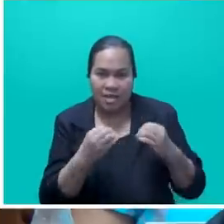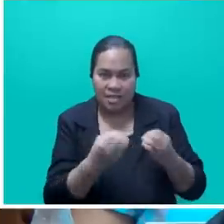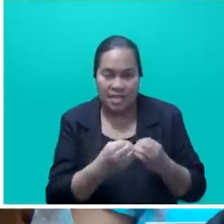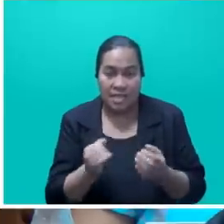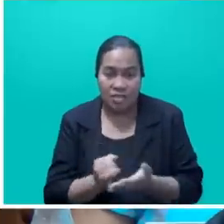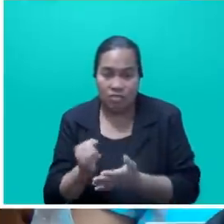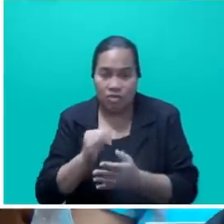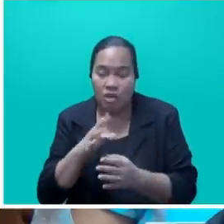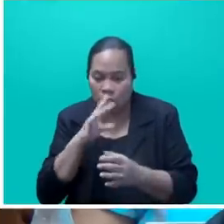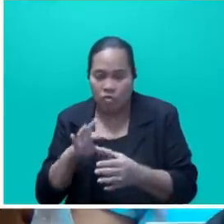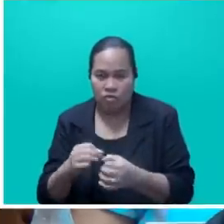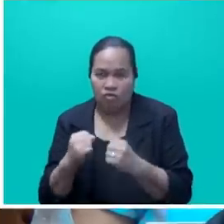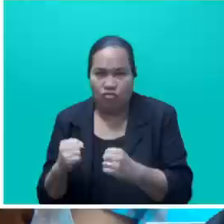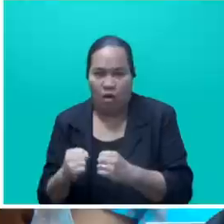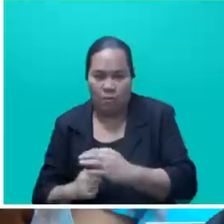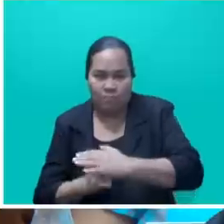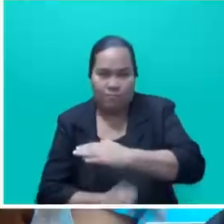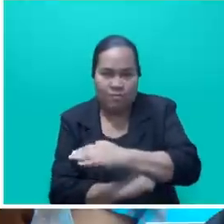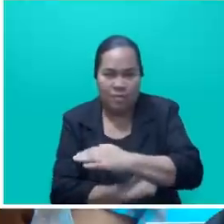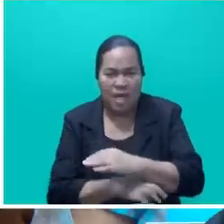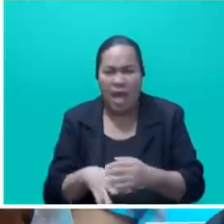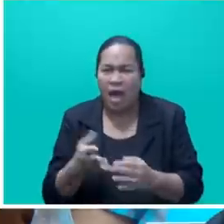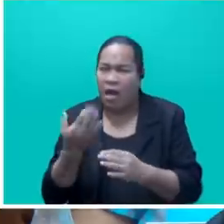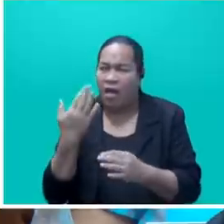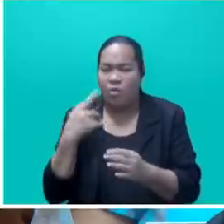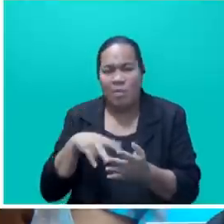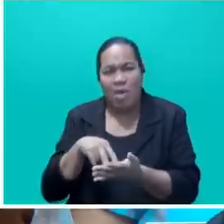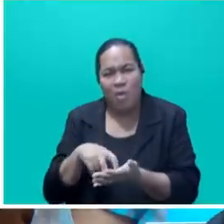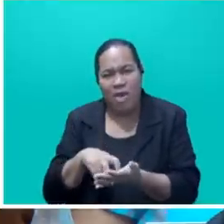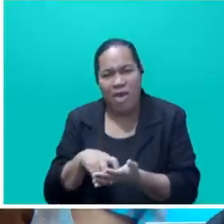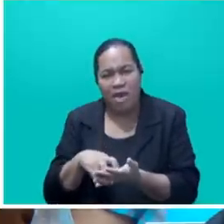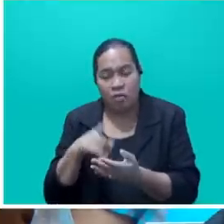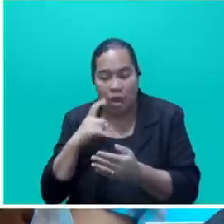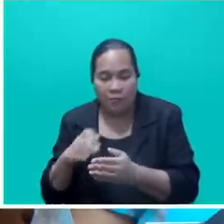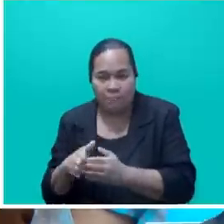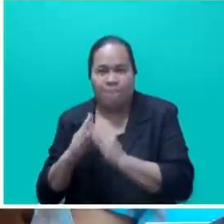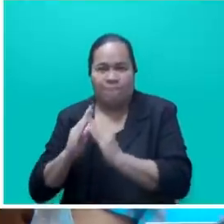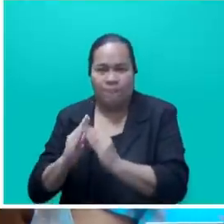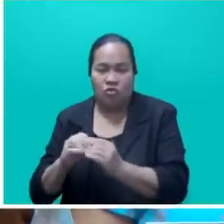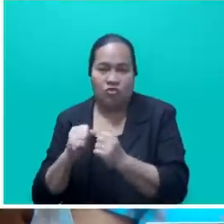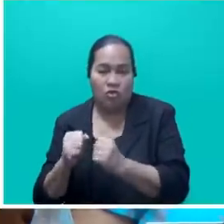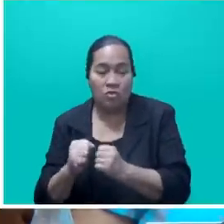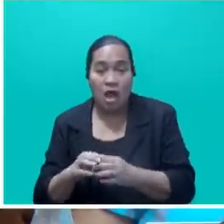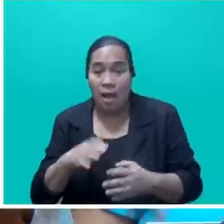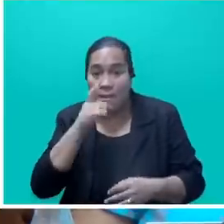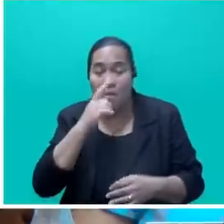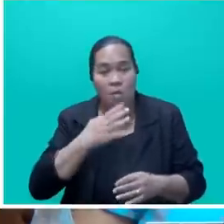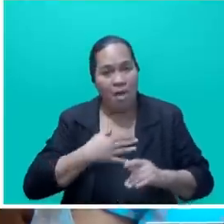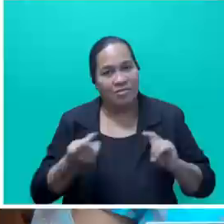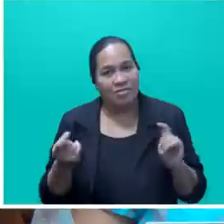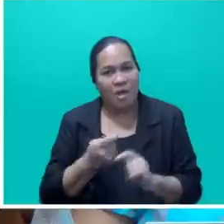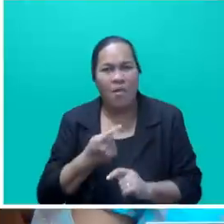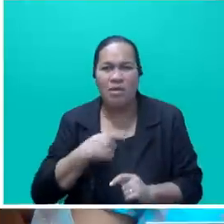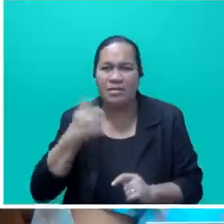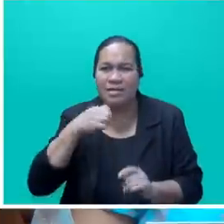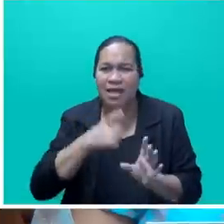been greatly weakened over the last few years. The people of Fiji demand a change, because after 16 years,